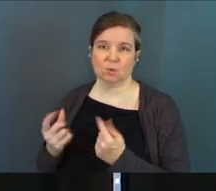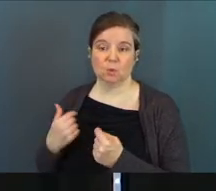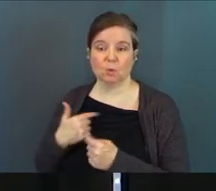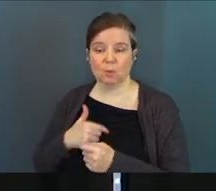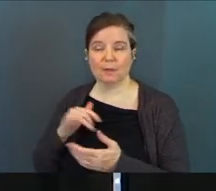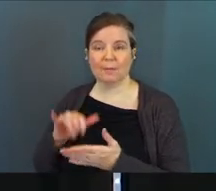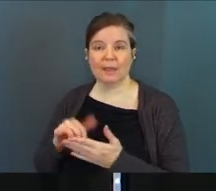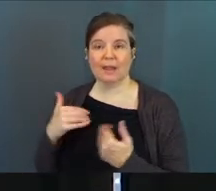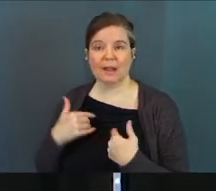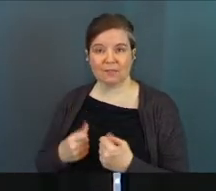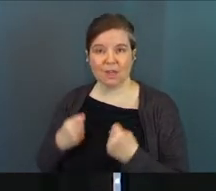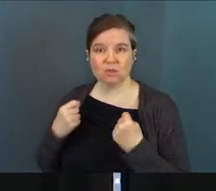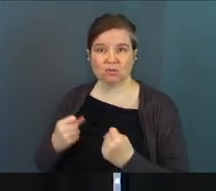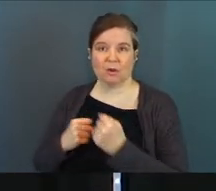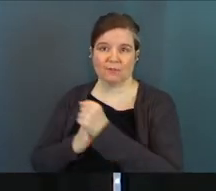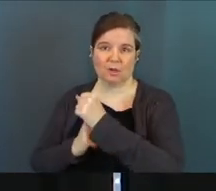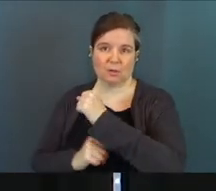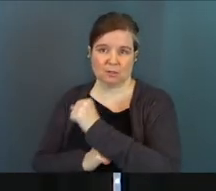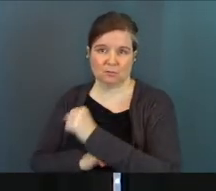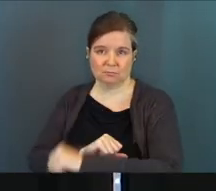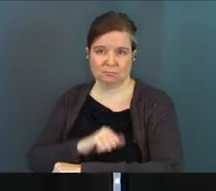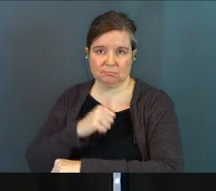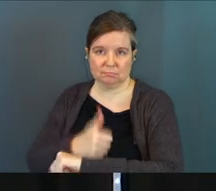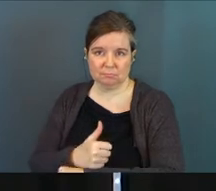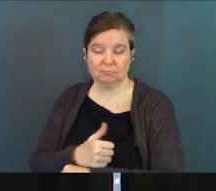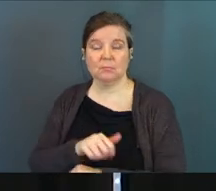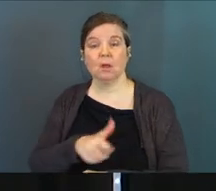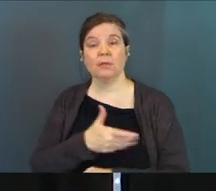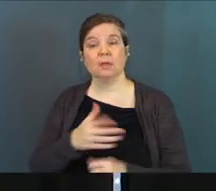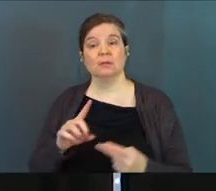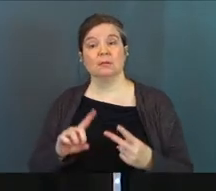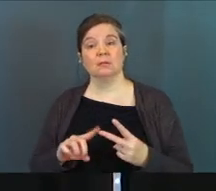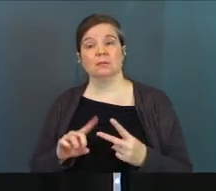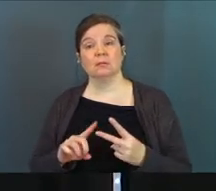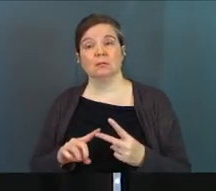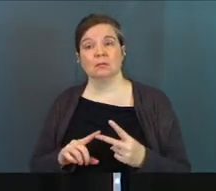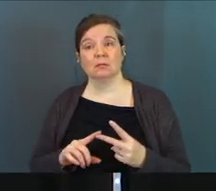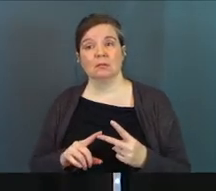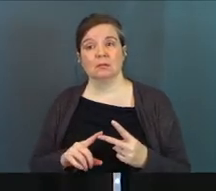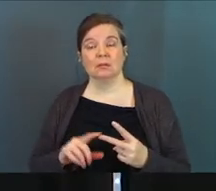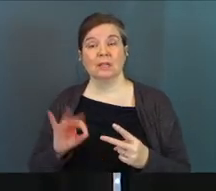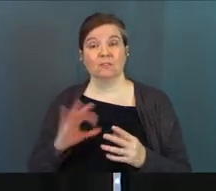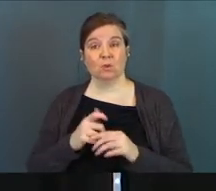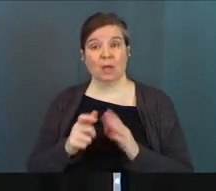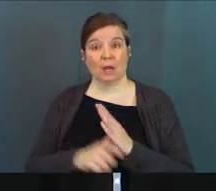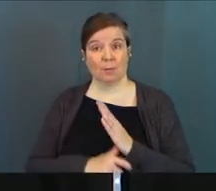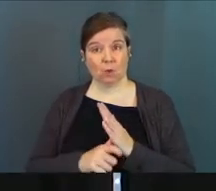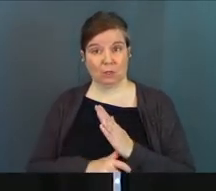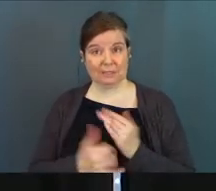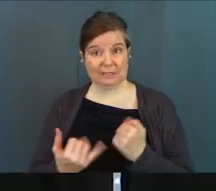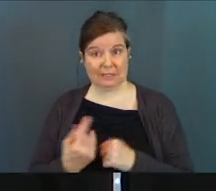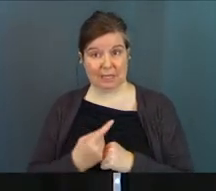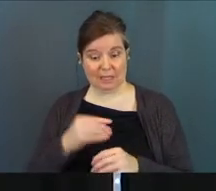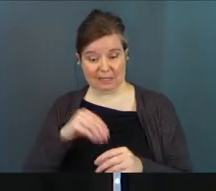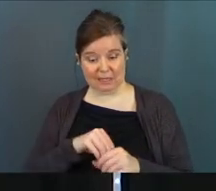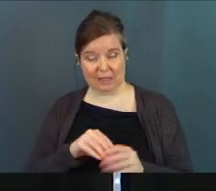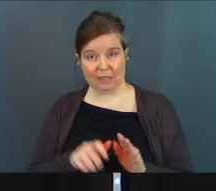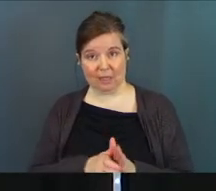to do it so we can be that, have that strong foundation. The other thing we have, too, just one more, is if you've got a bulletin today, in that bulletin,